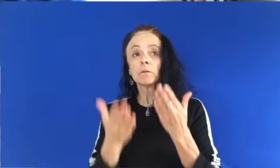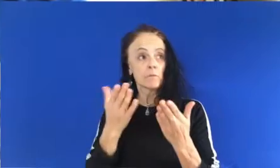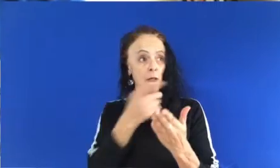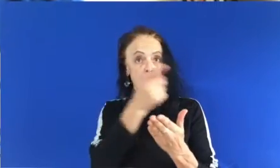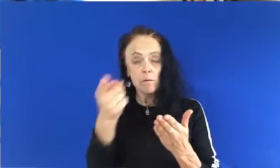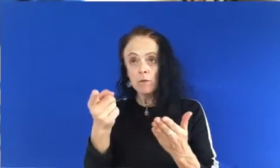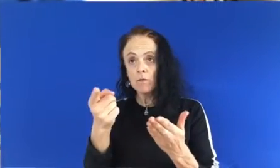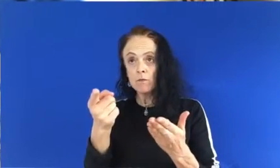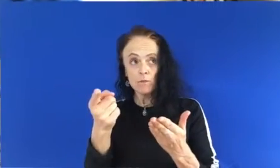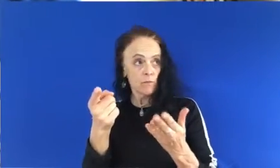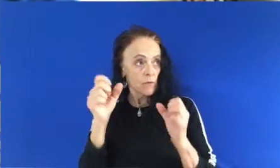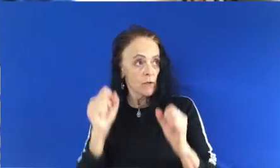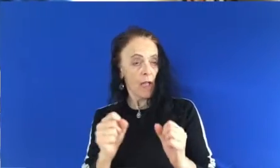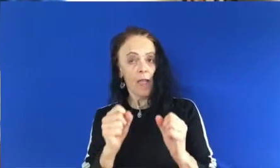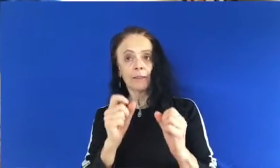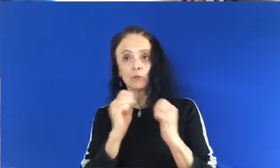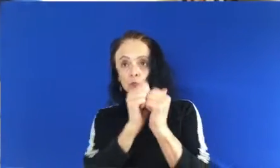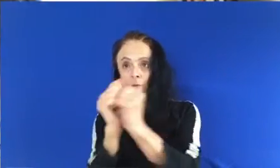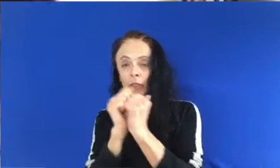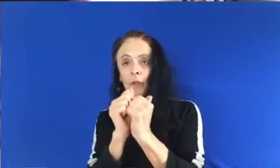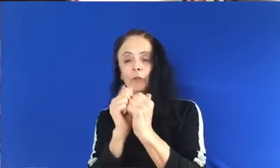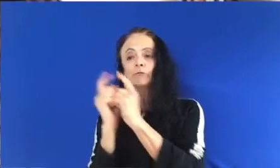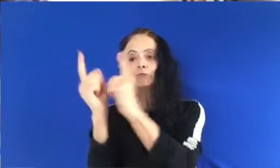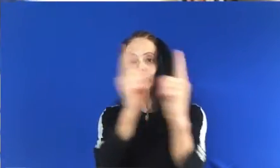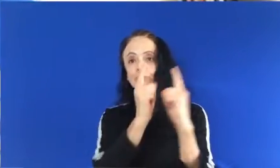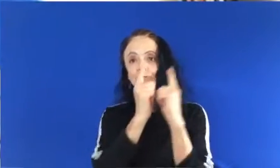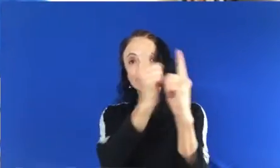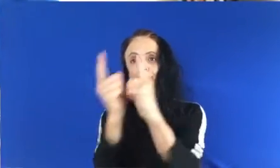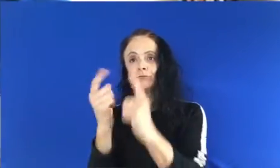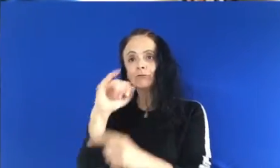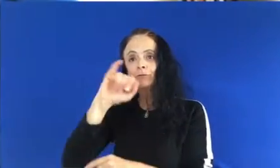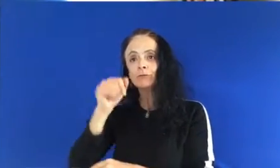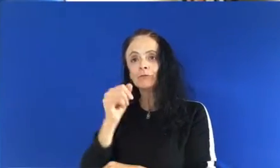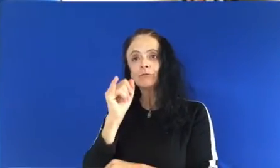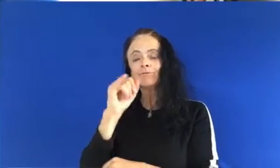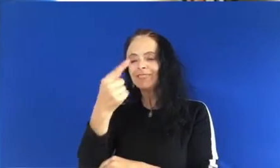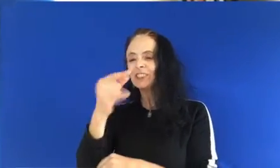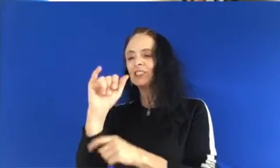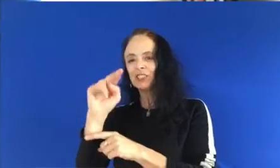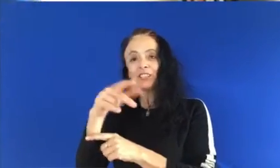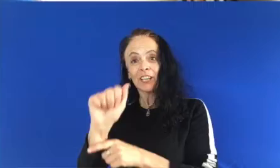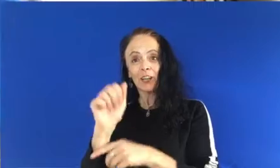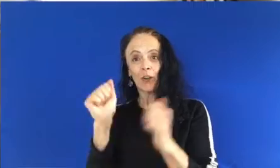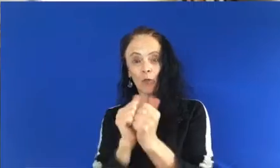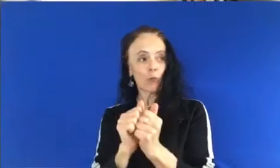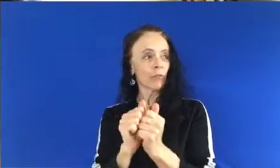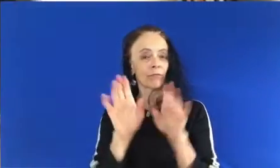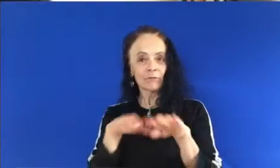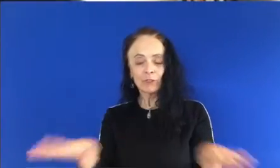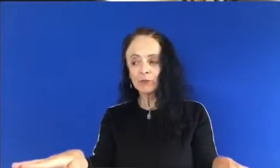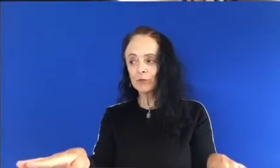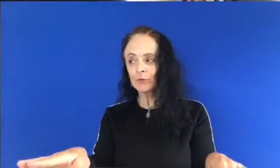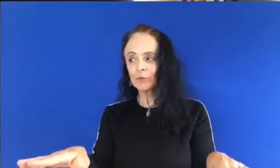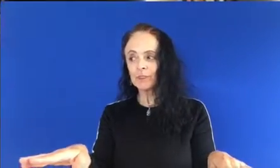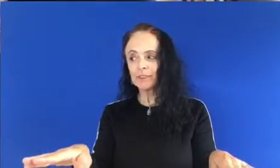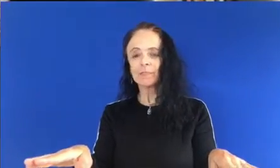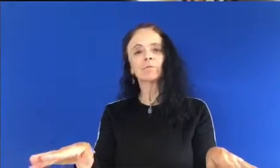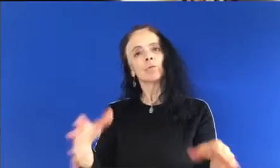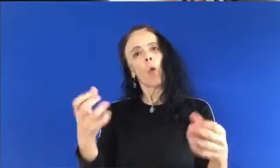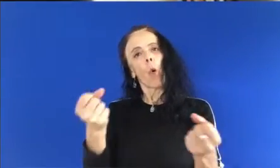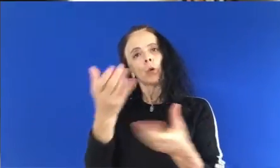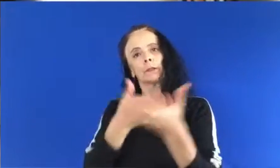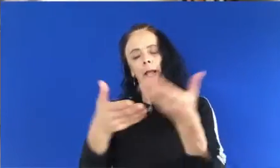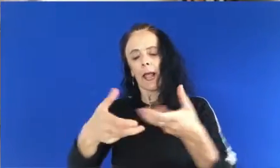Ginga con su hijo también. Puedes agarrar los manos así y Ginga